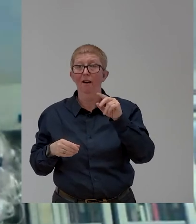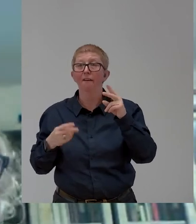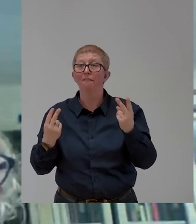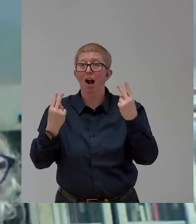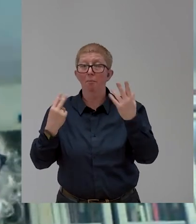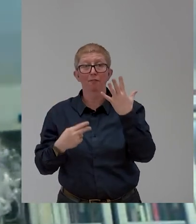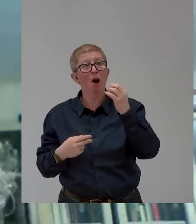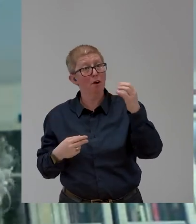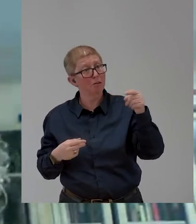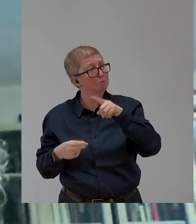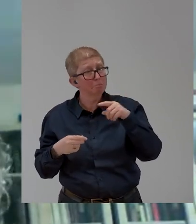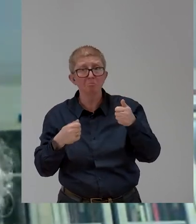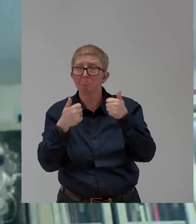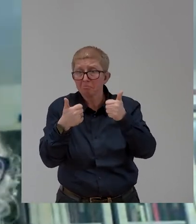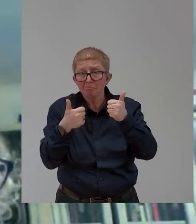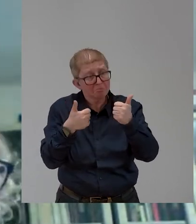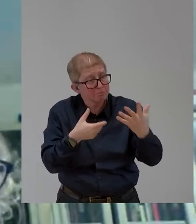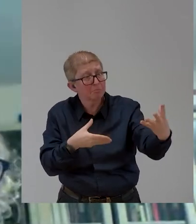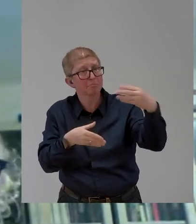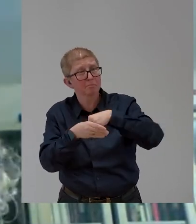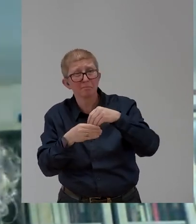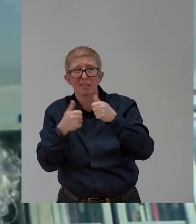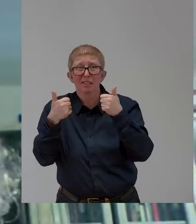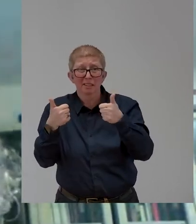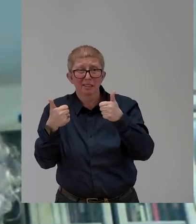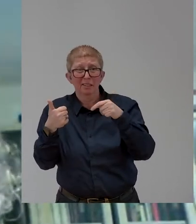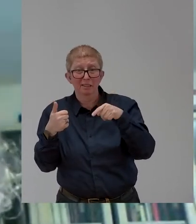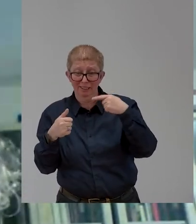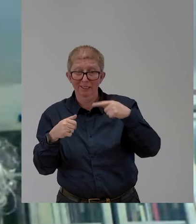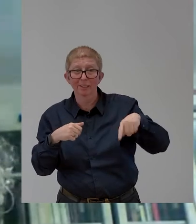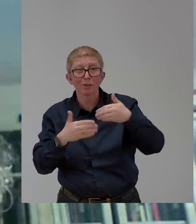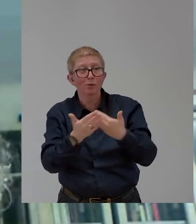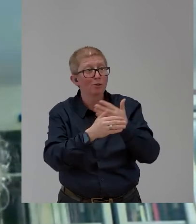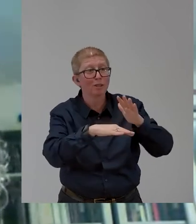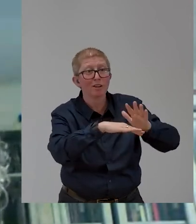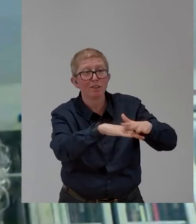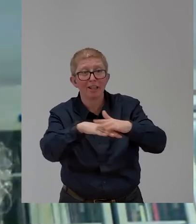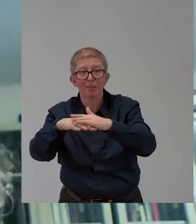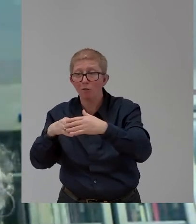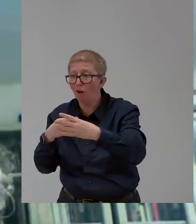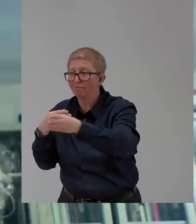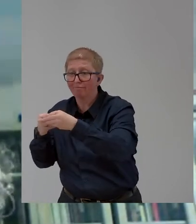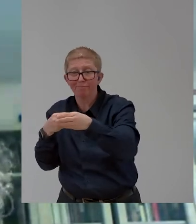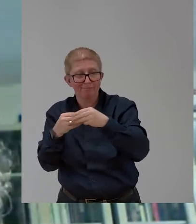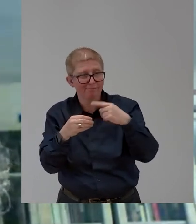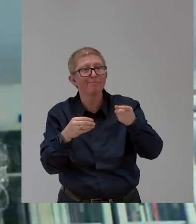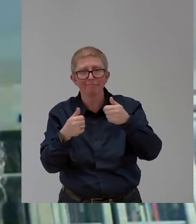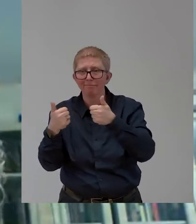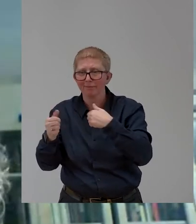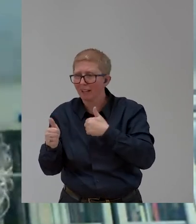in GBDN, the new networks that we were able to help launch last year in Kenya and Nigeria.